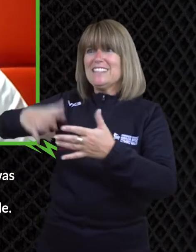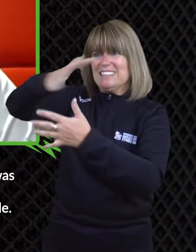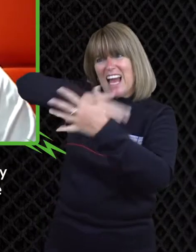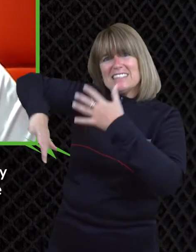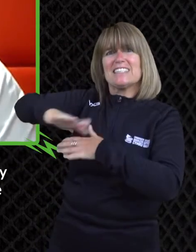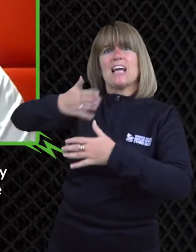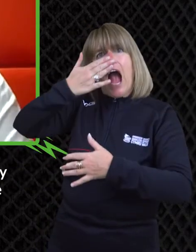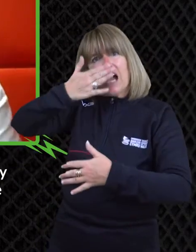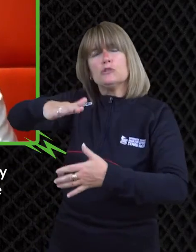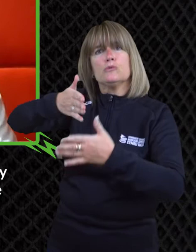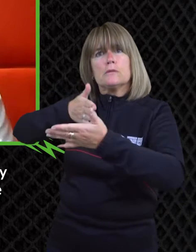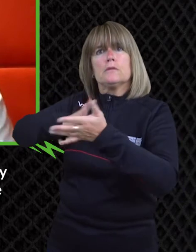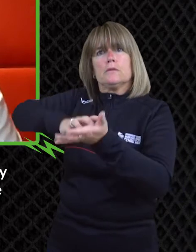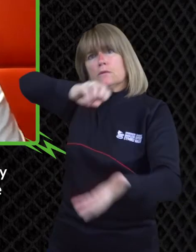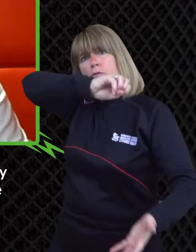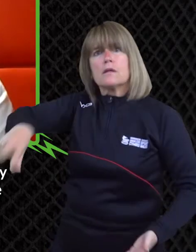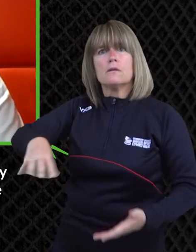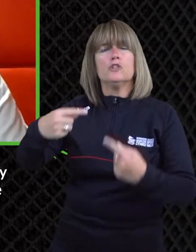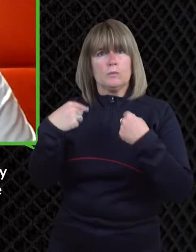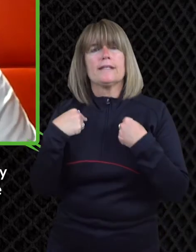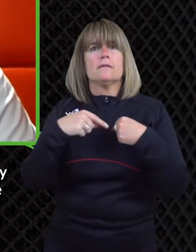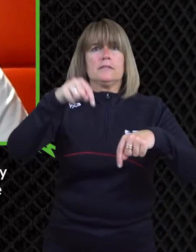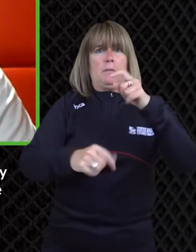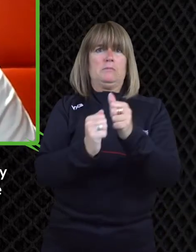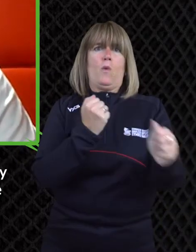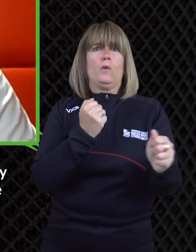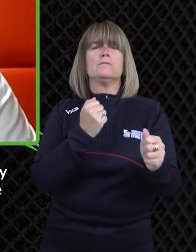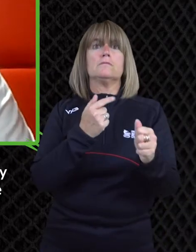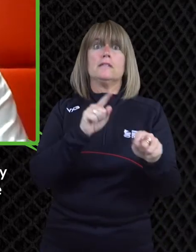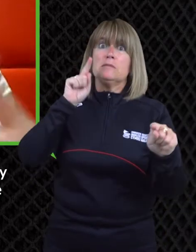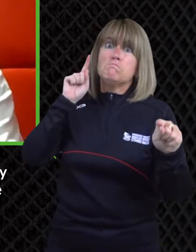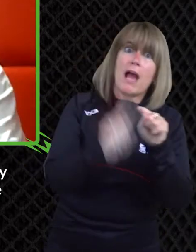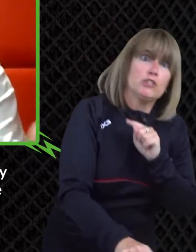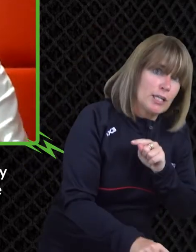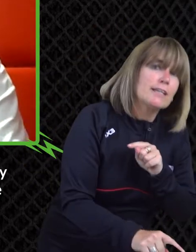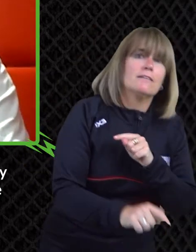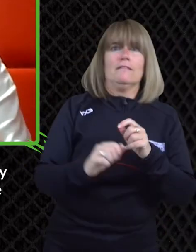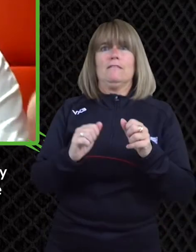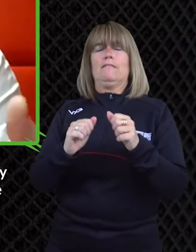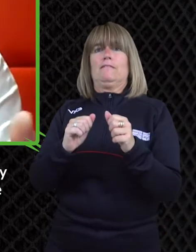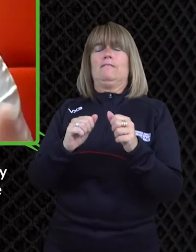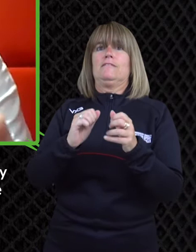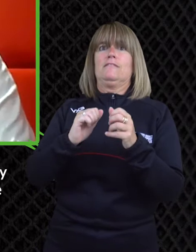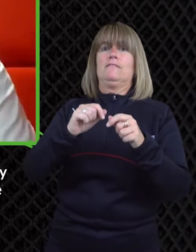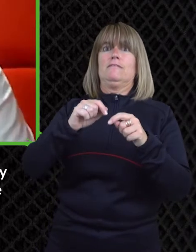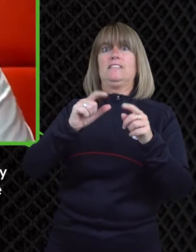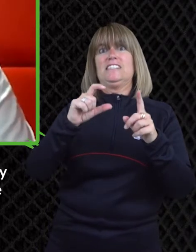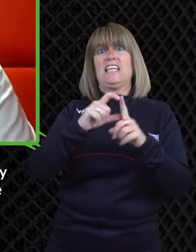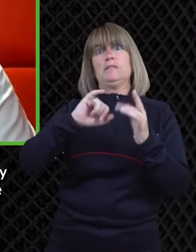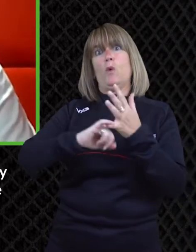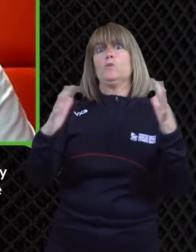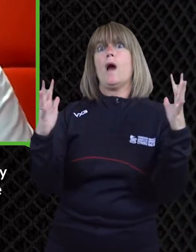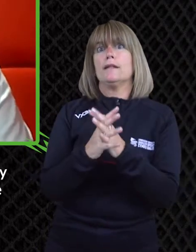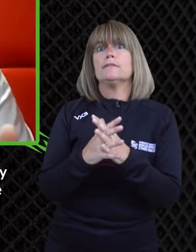lifestyle so there is that desire for people to get fit and you kind of ask yourself a question you know why is it why aren't people getting out there and the honest